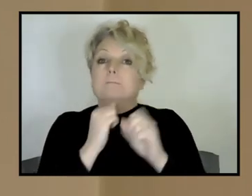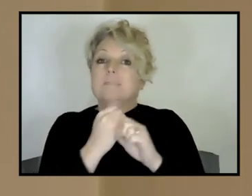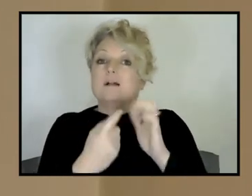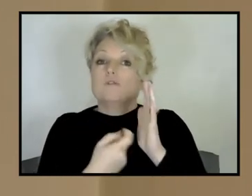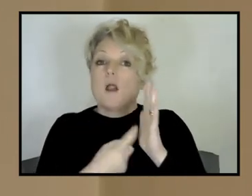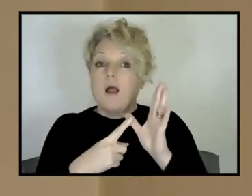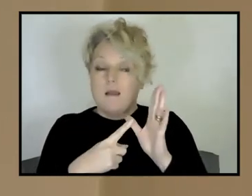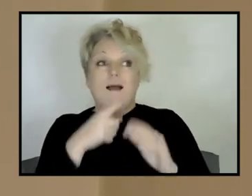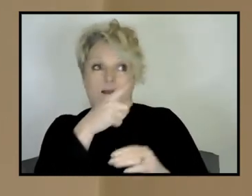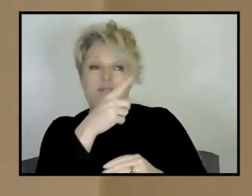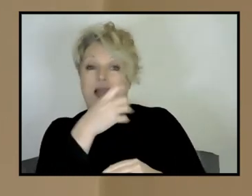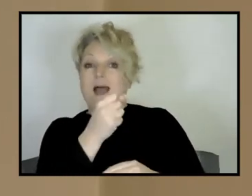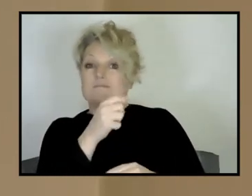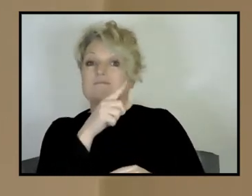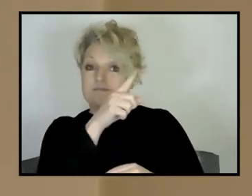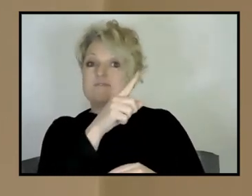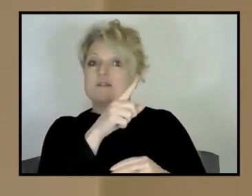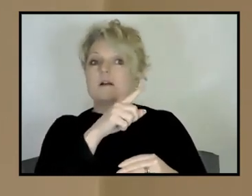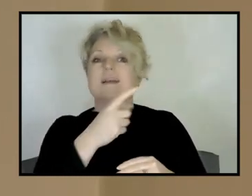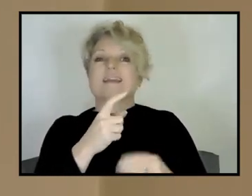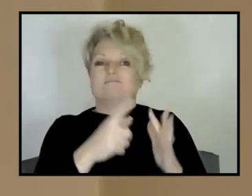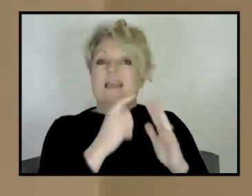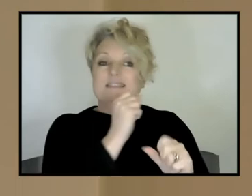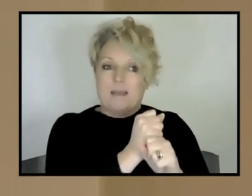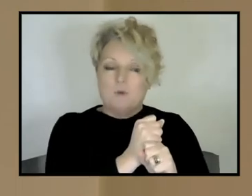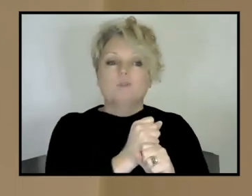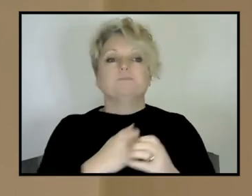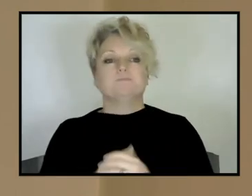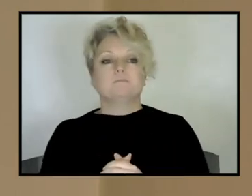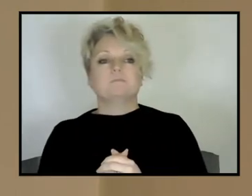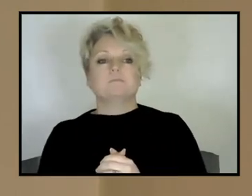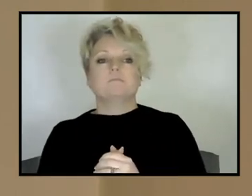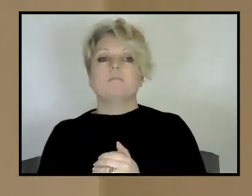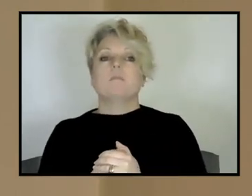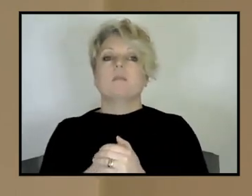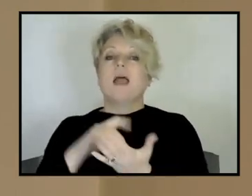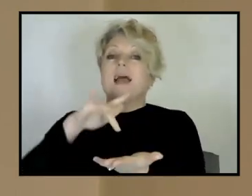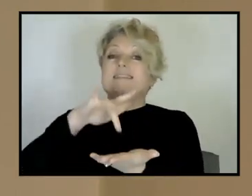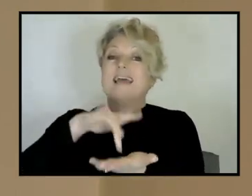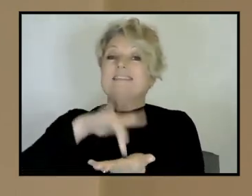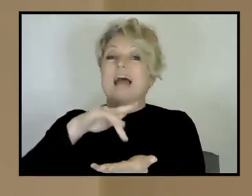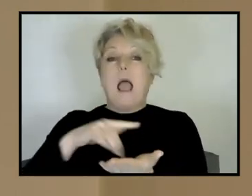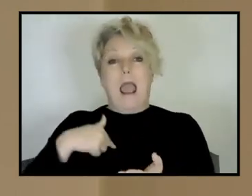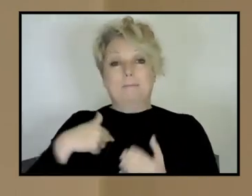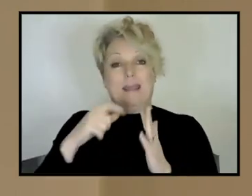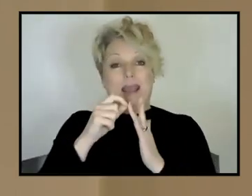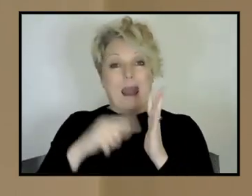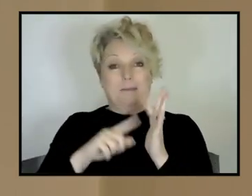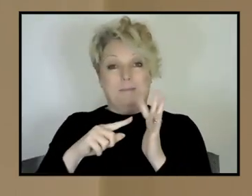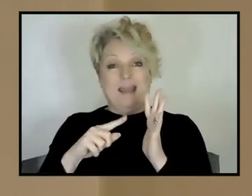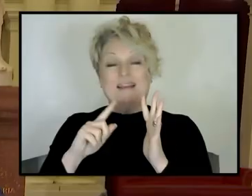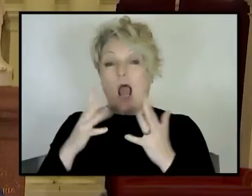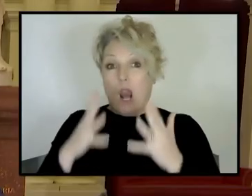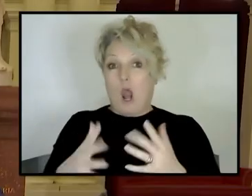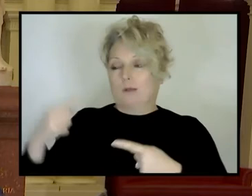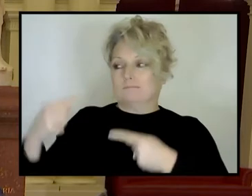the central part of the continent is what we call Precambrian, or protozoic. And this is where Pete and I have lots of arguments right back to about how